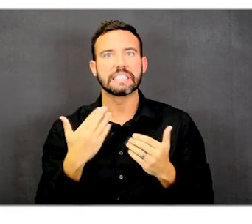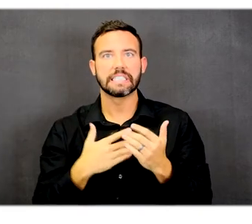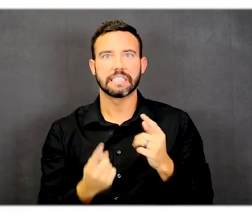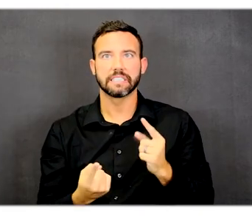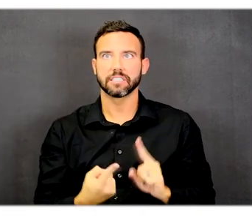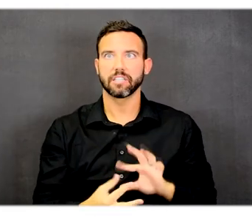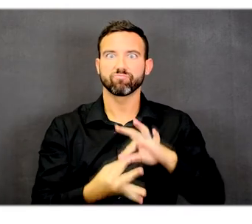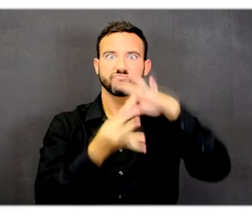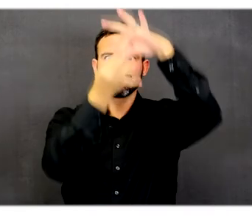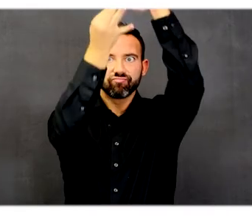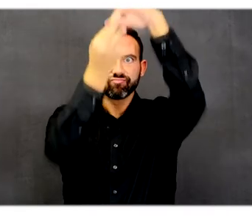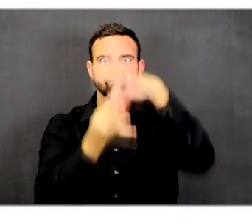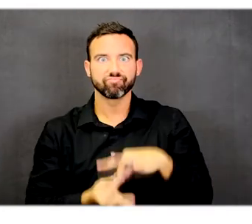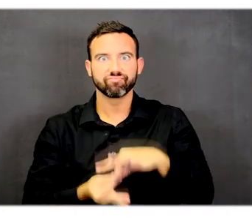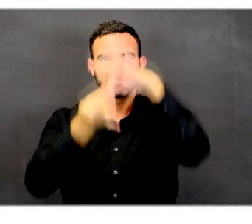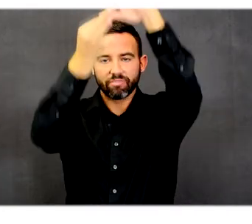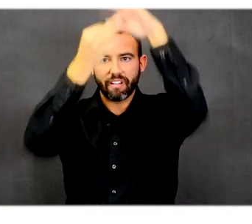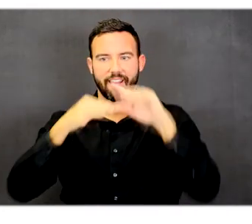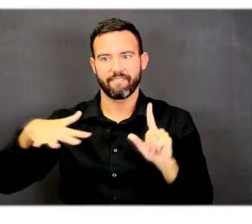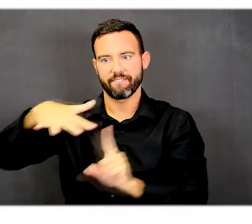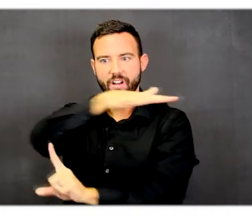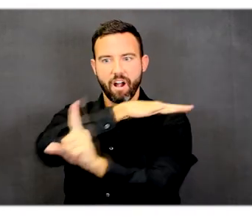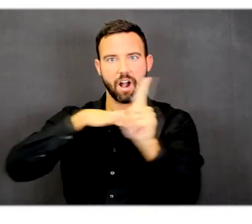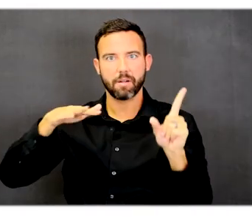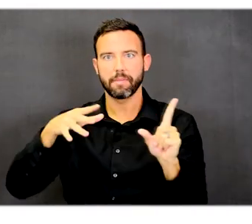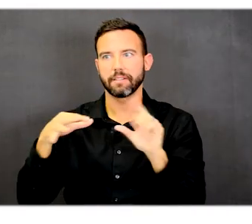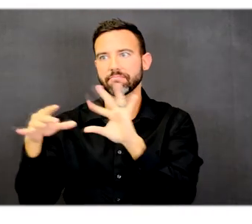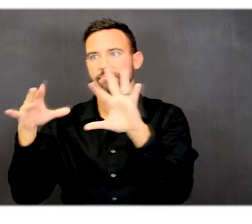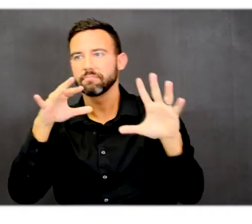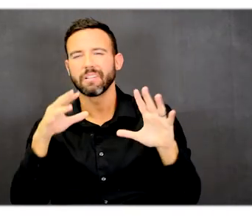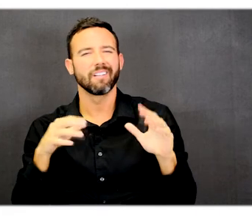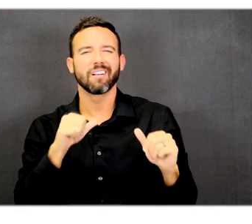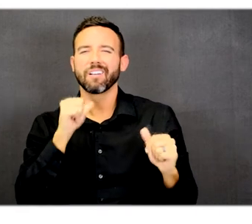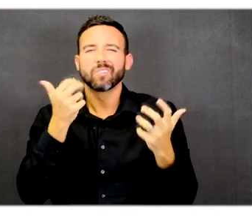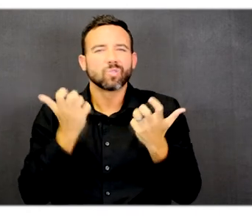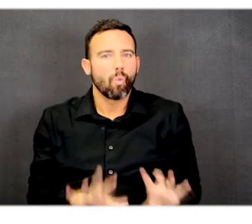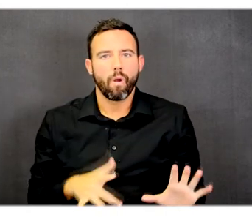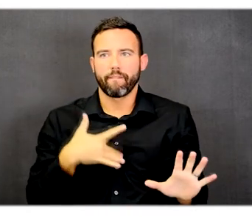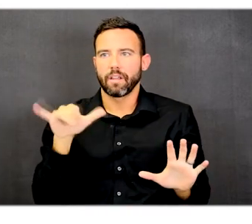collaborative environment to avoid being locked into little boxes.